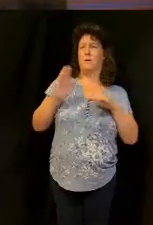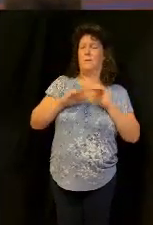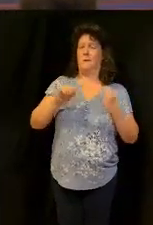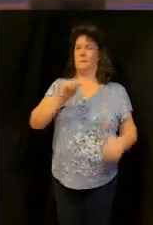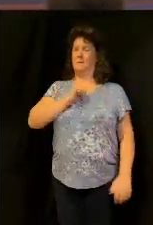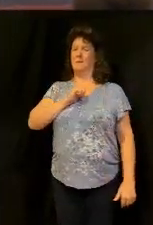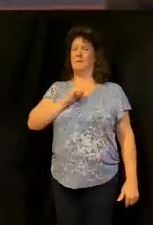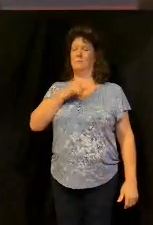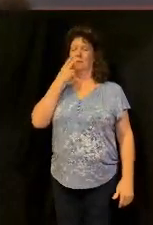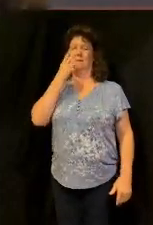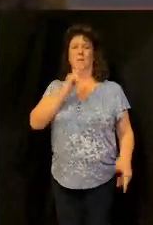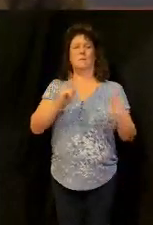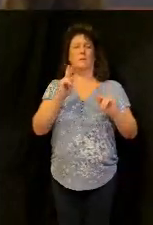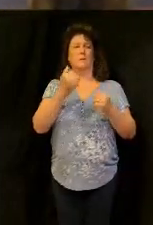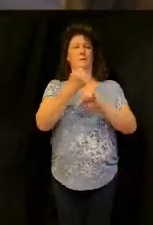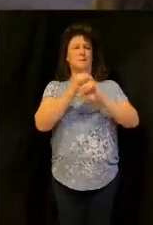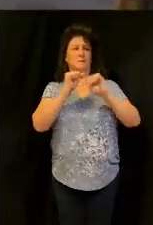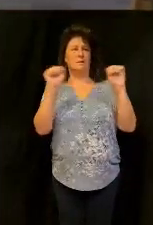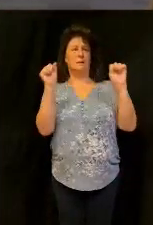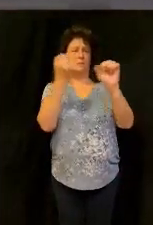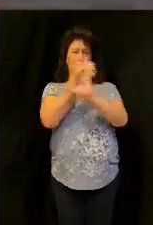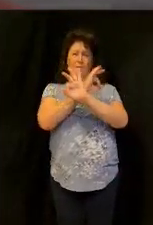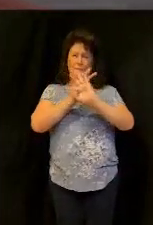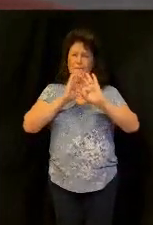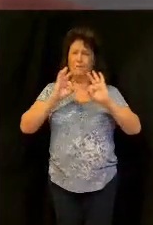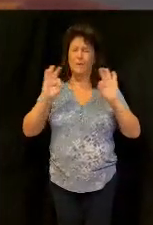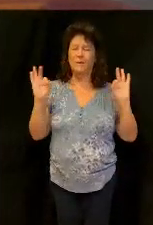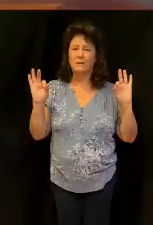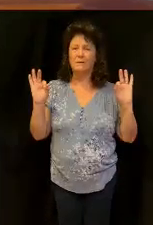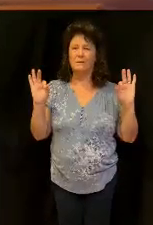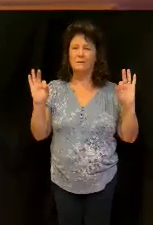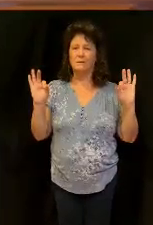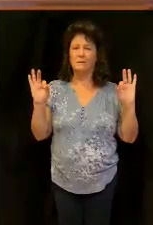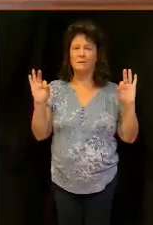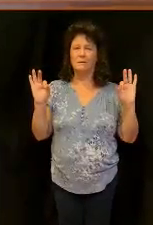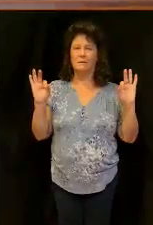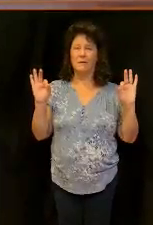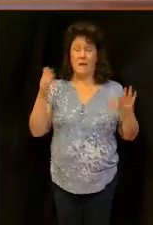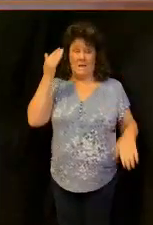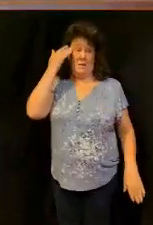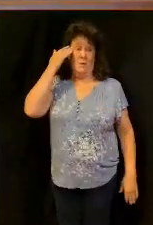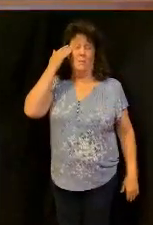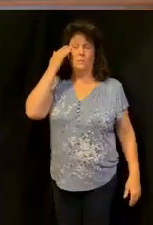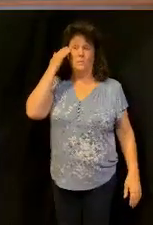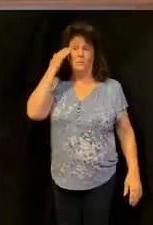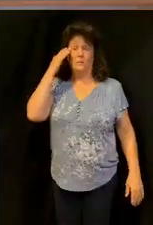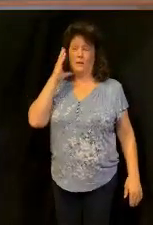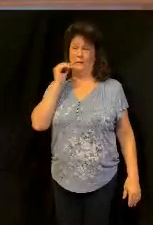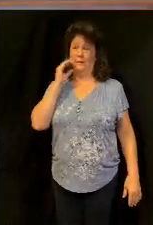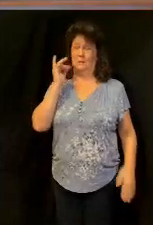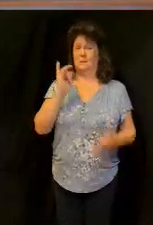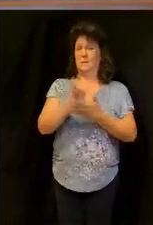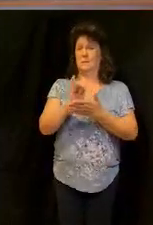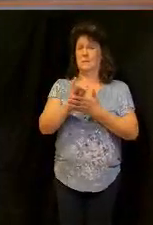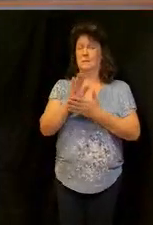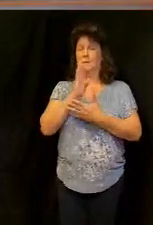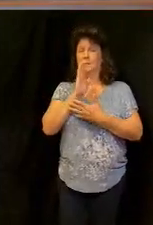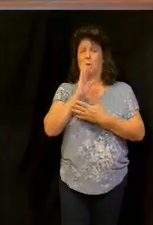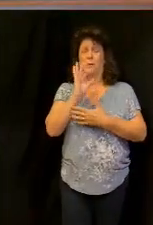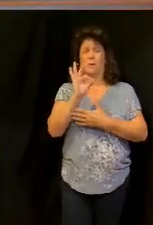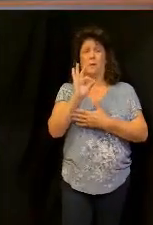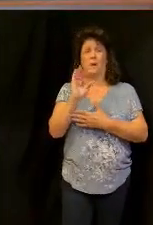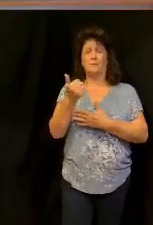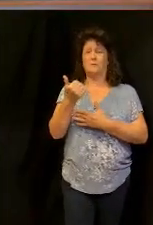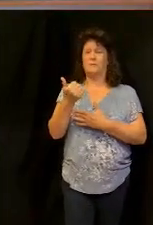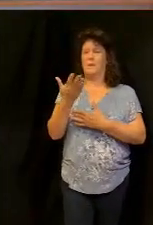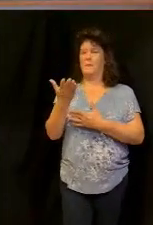saved and set free and come into freedom it's going to take that I know I talk to pastors in our area some